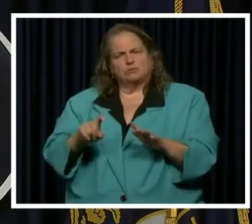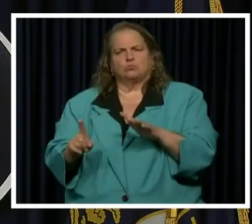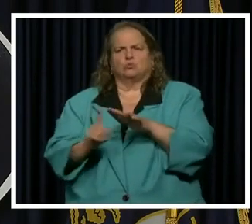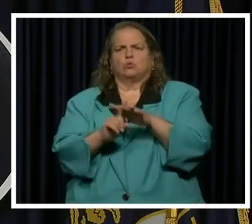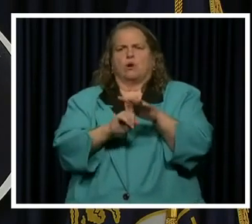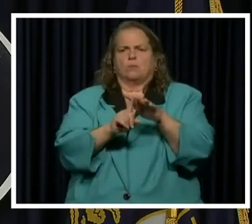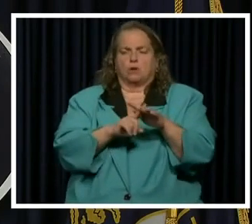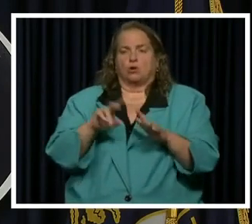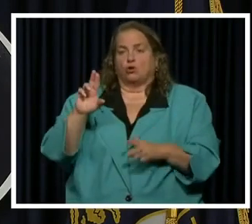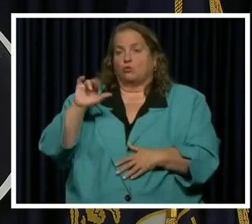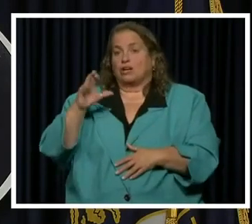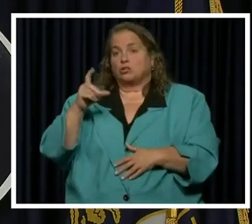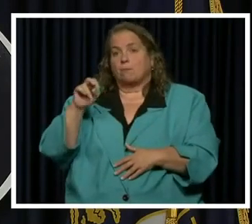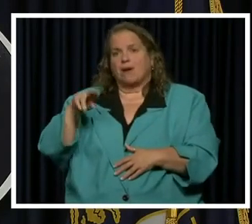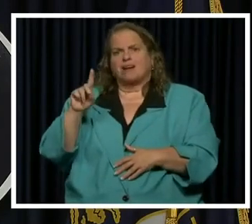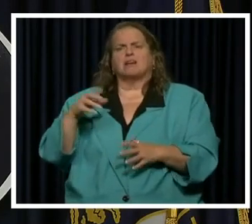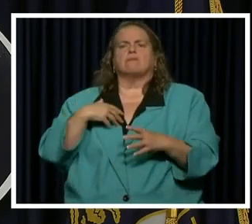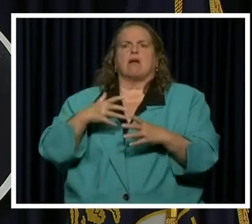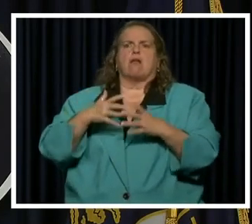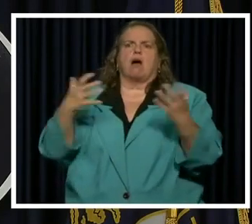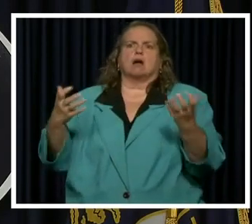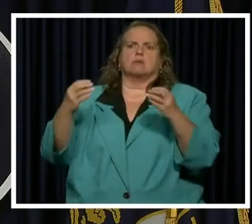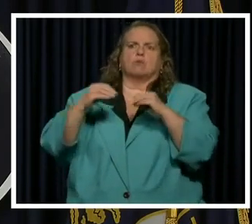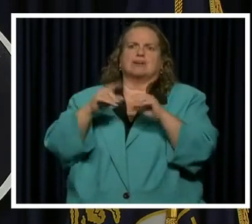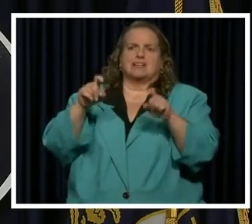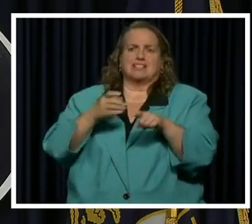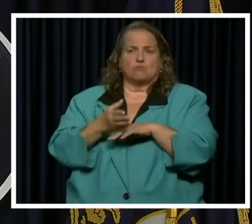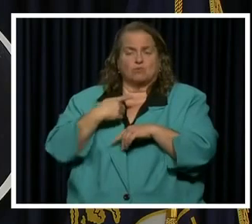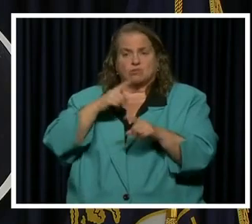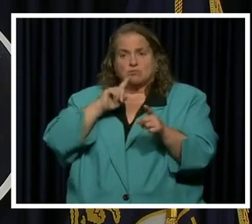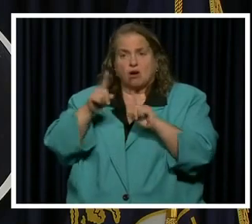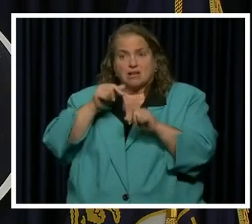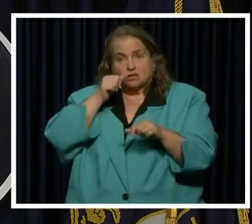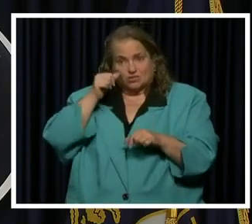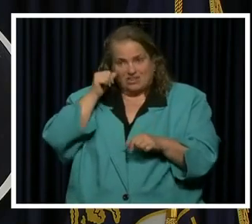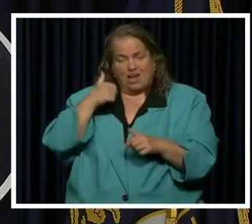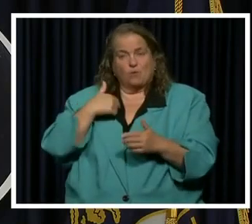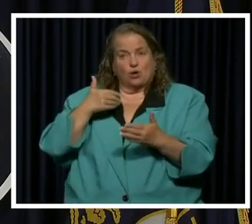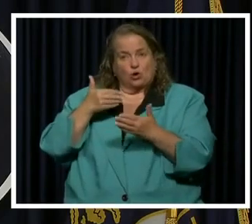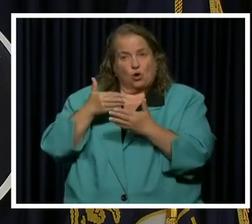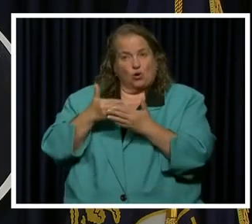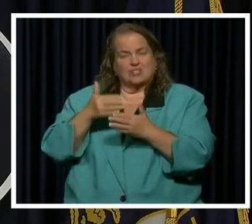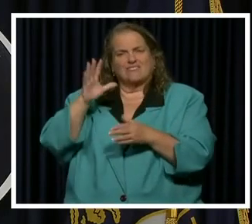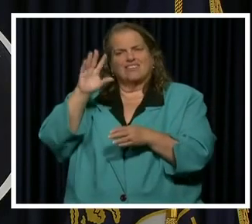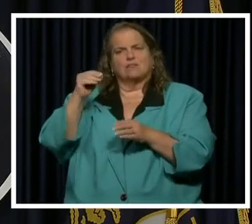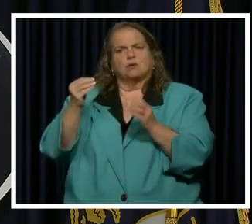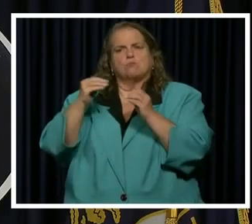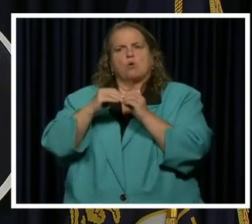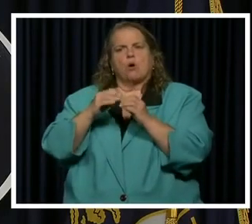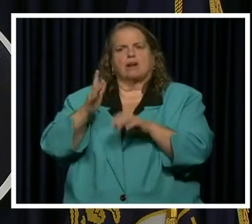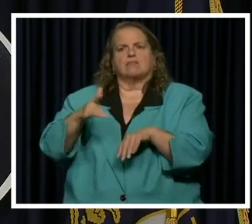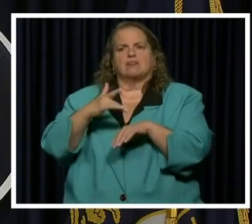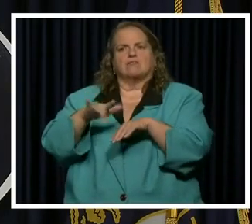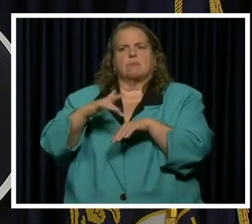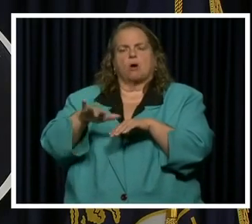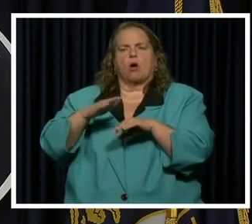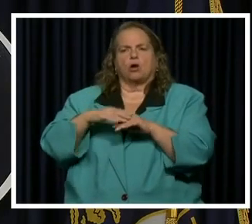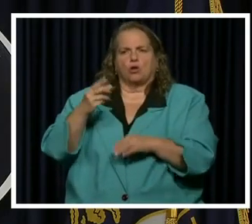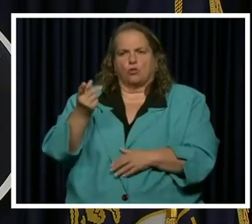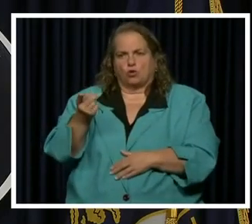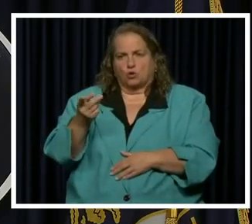whole lot more. Um, after talking yesterday, it looks like we're really close about 50 more spots on Thursday,